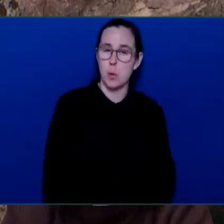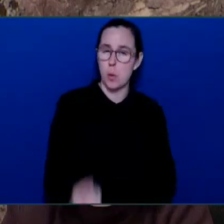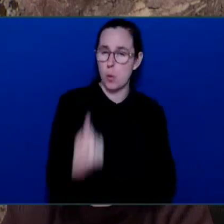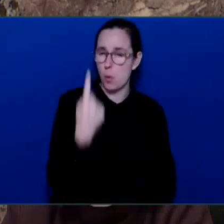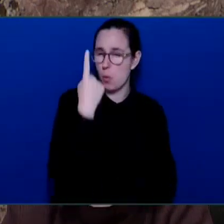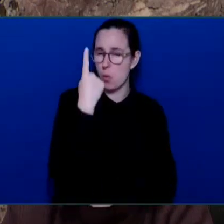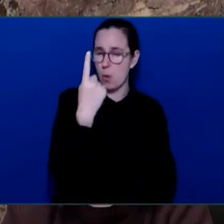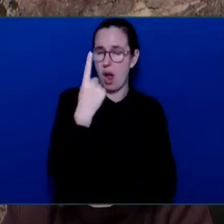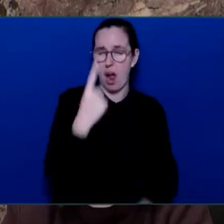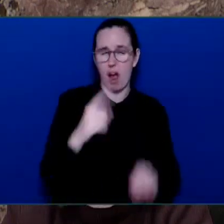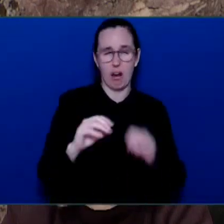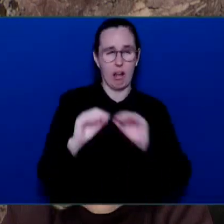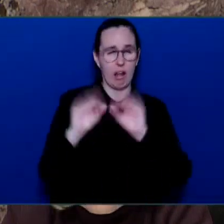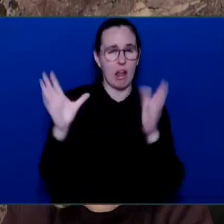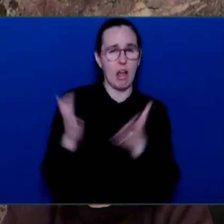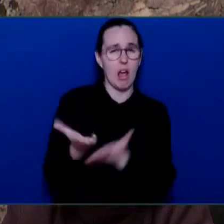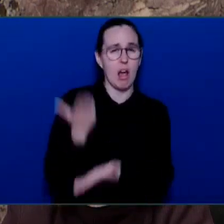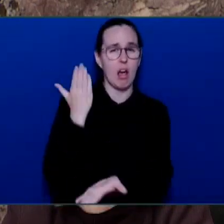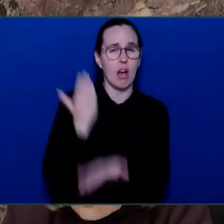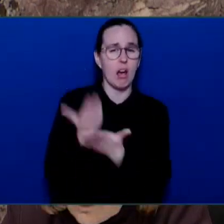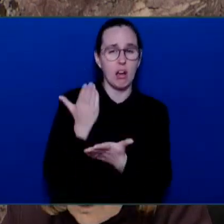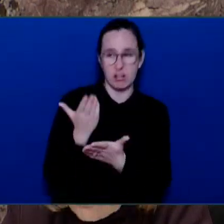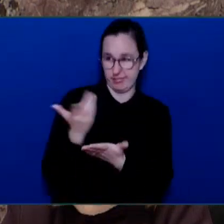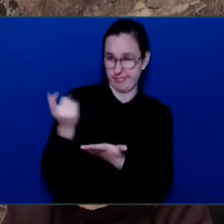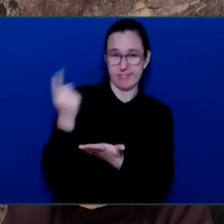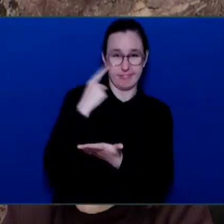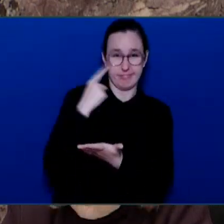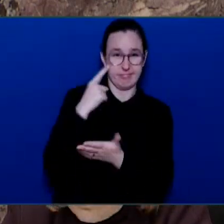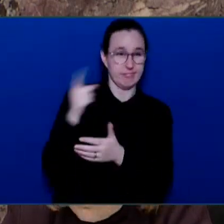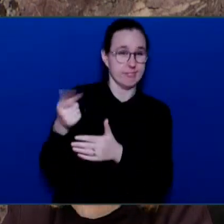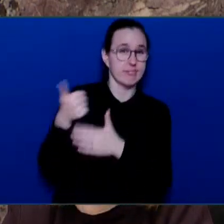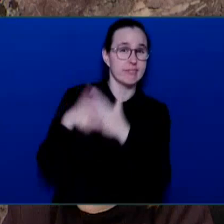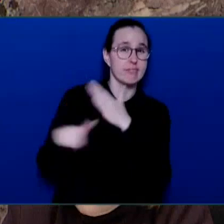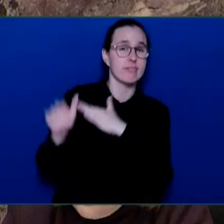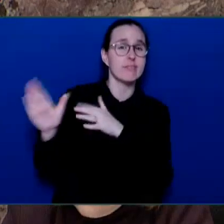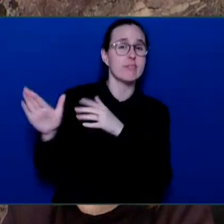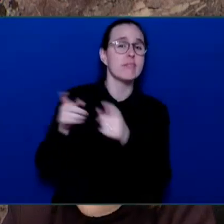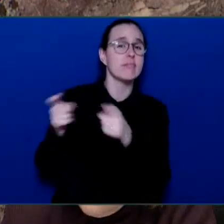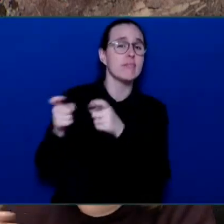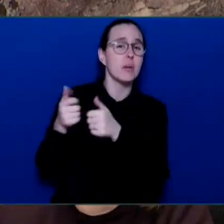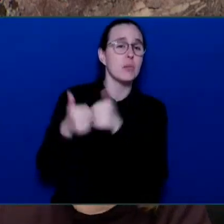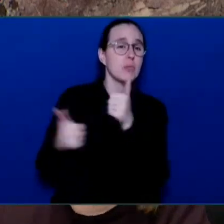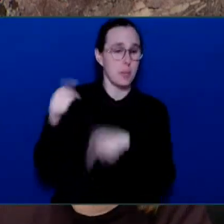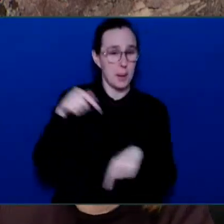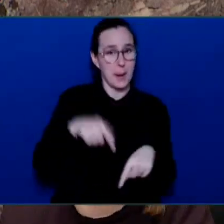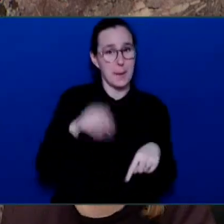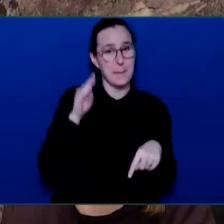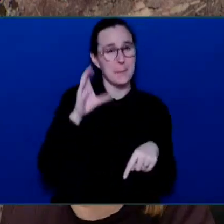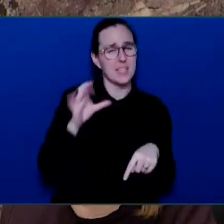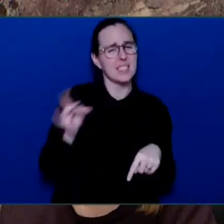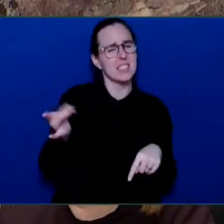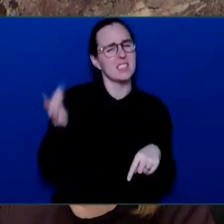British Columbia has become the most unaffordable jurisdiction in the country, bar none.